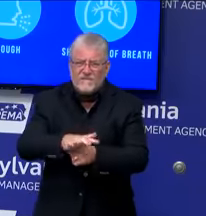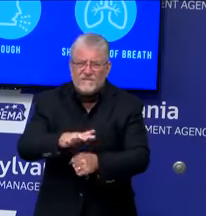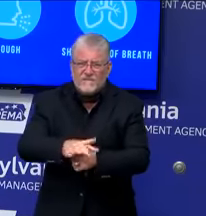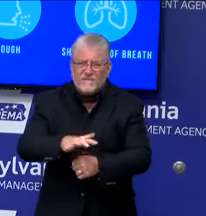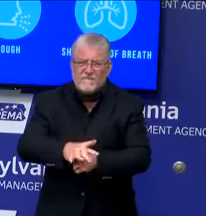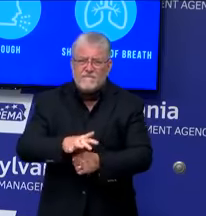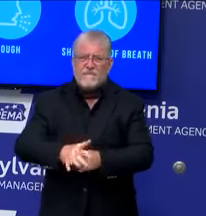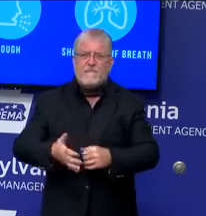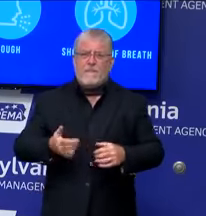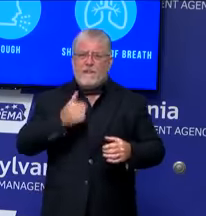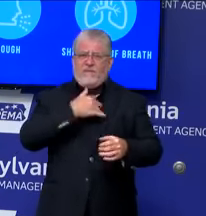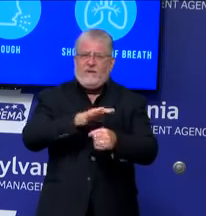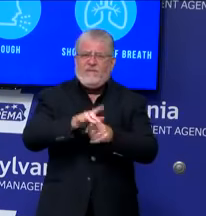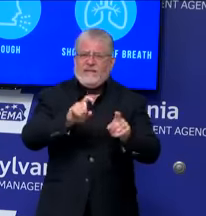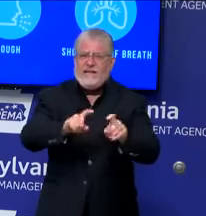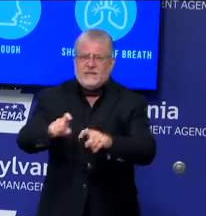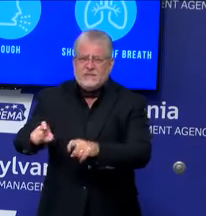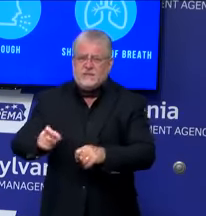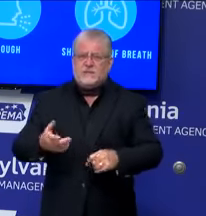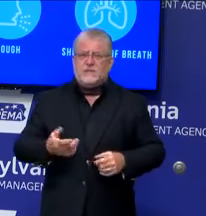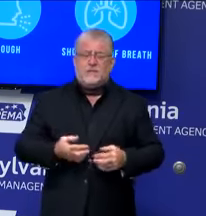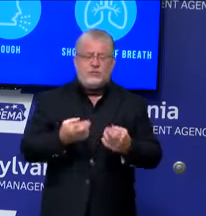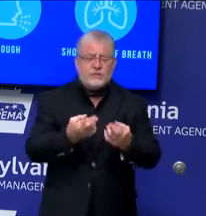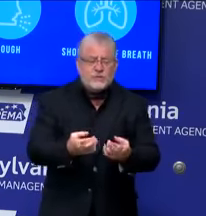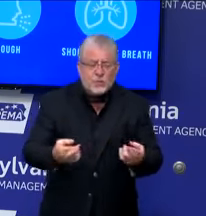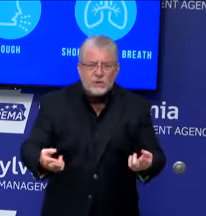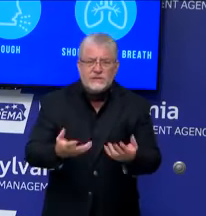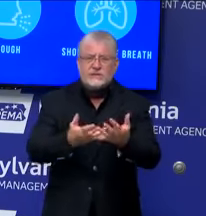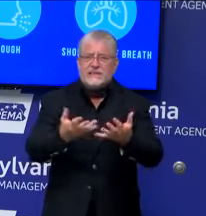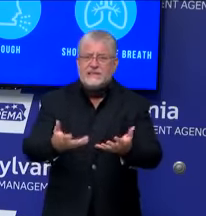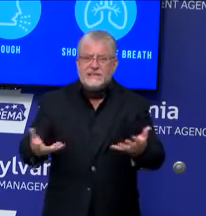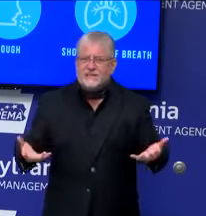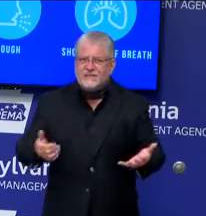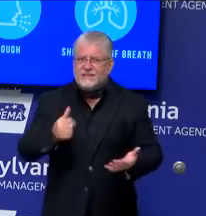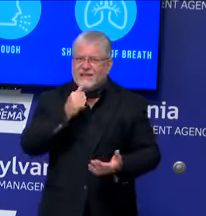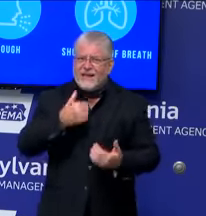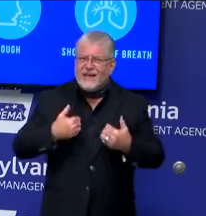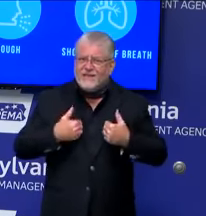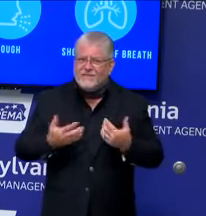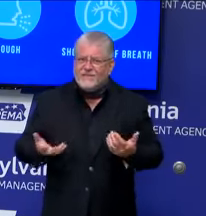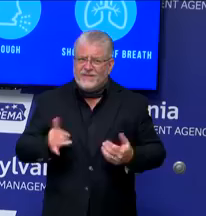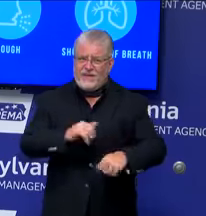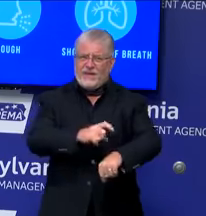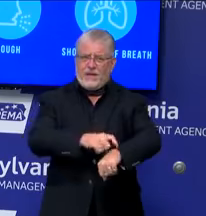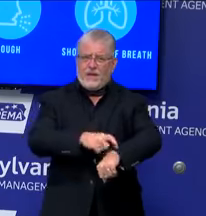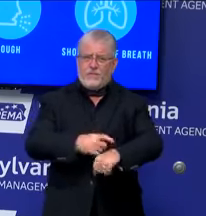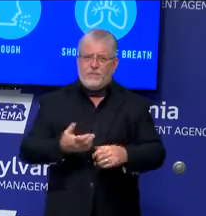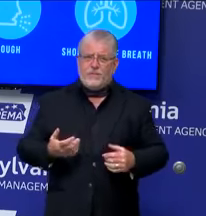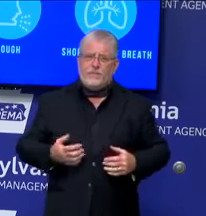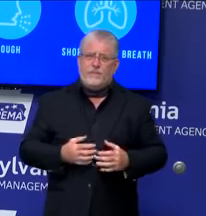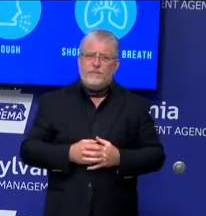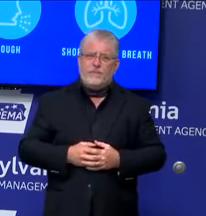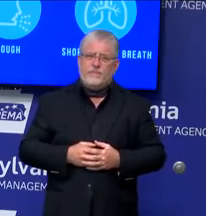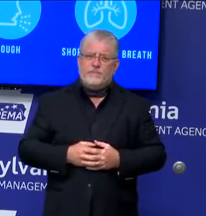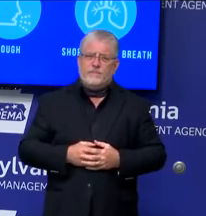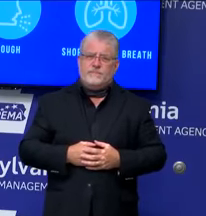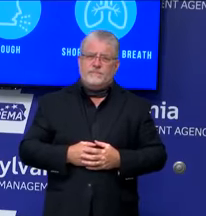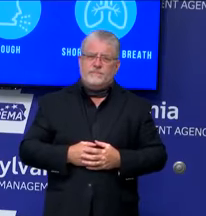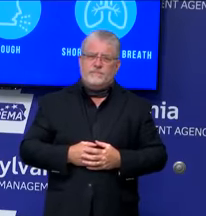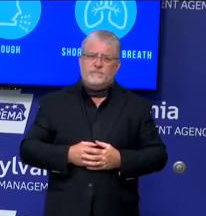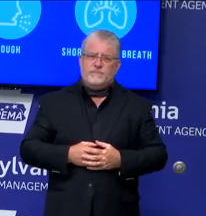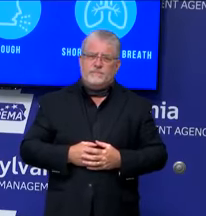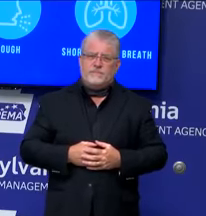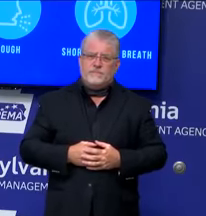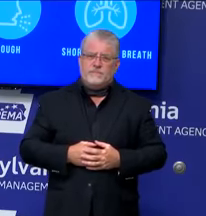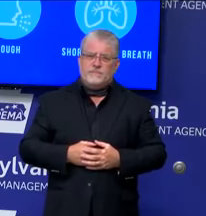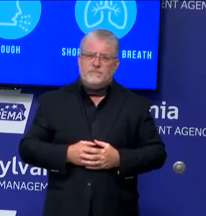The testing resources were not available to do, you know, probably over 100,000 or more tests, 84,000, 85,000